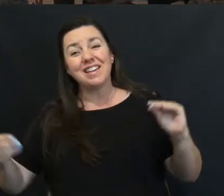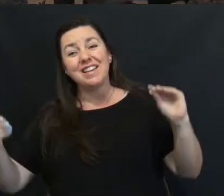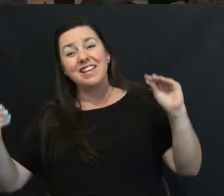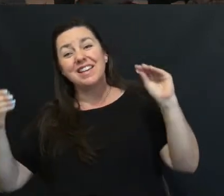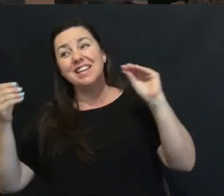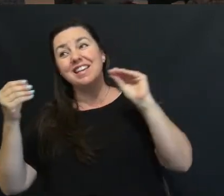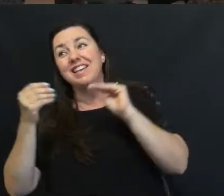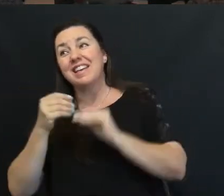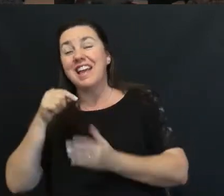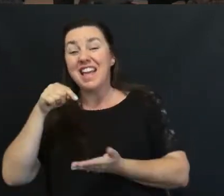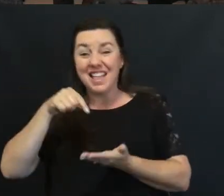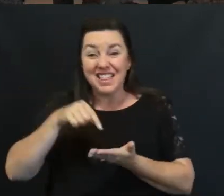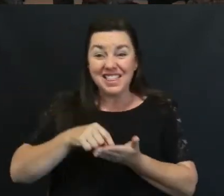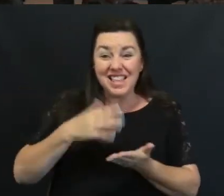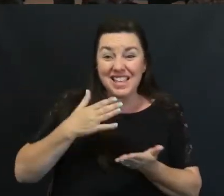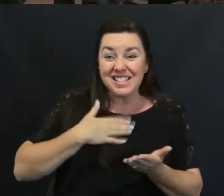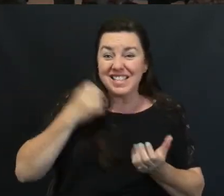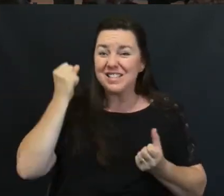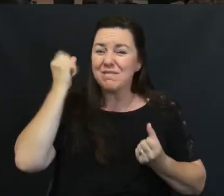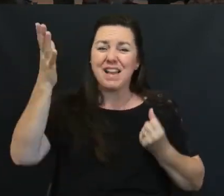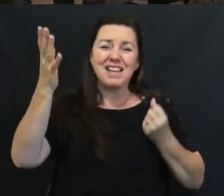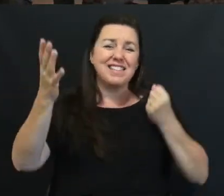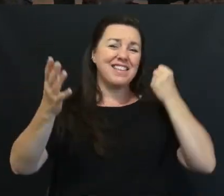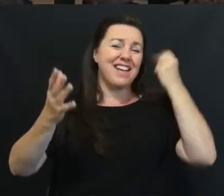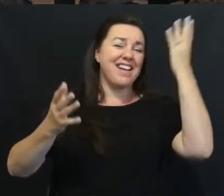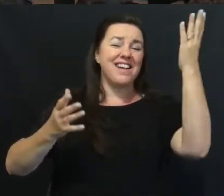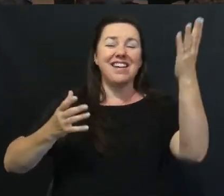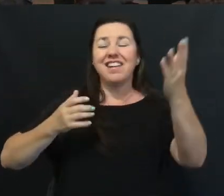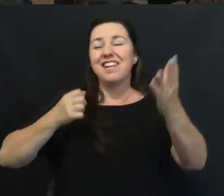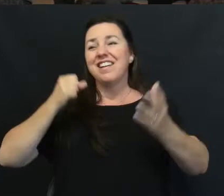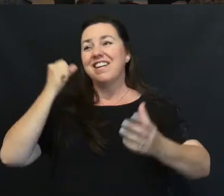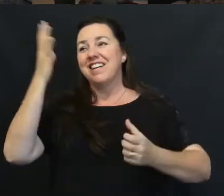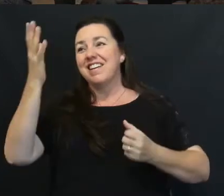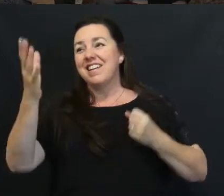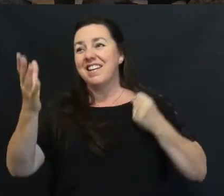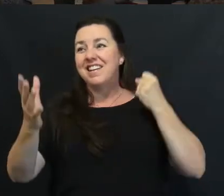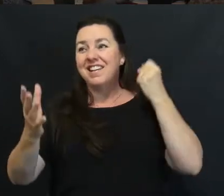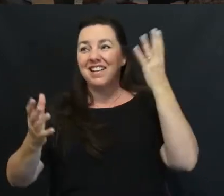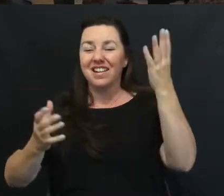This is my song